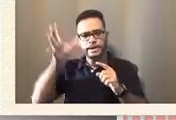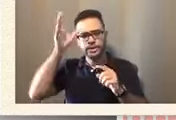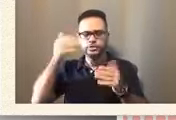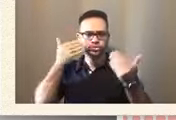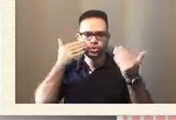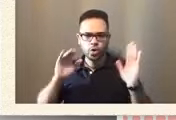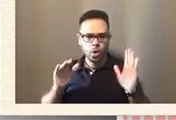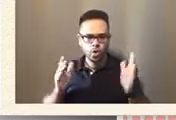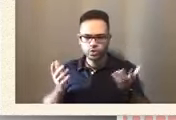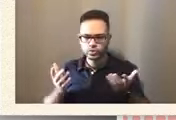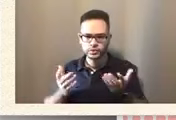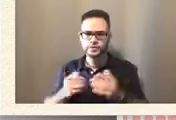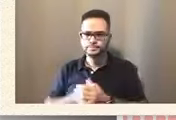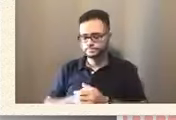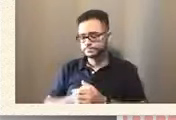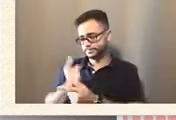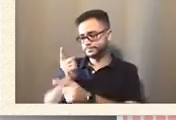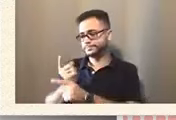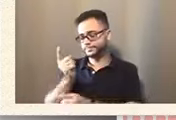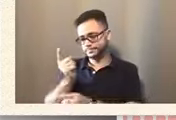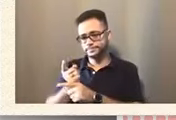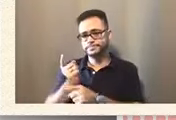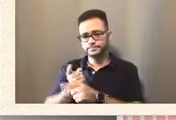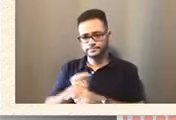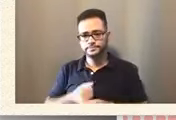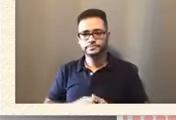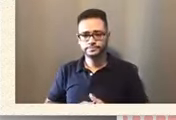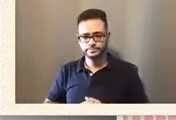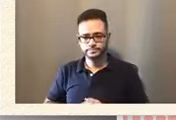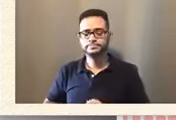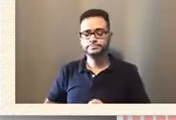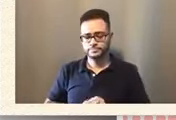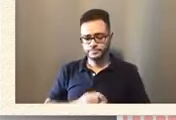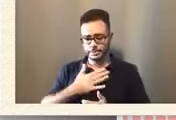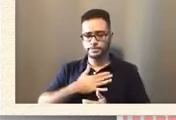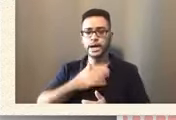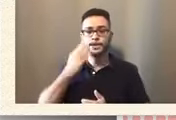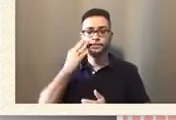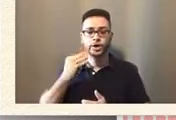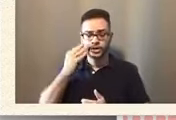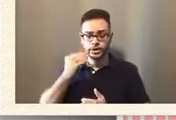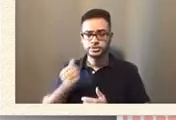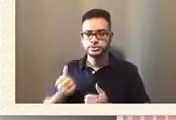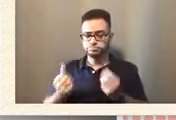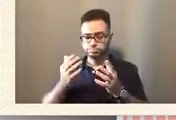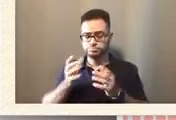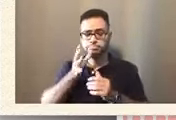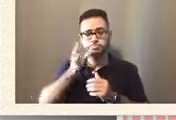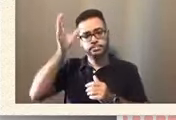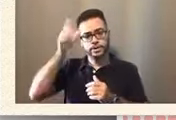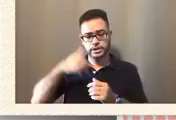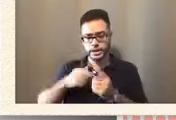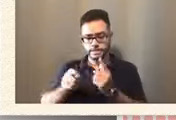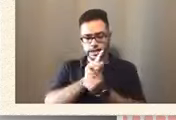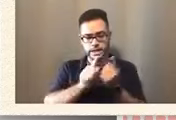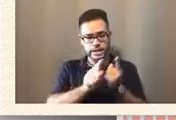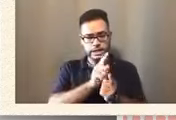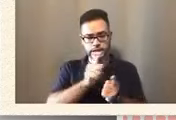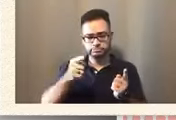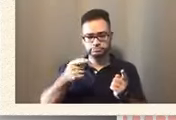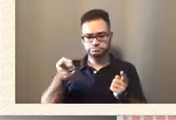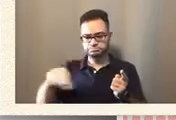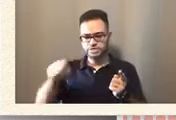Exactly. You know, in my journey, a lot of parents I've met, they, they didn't really want to do things with their